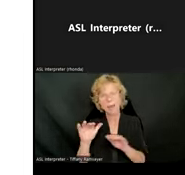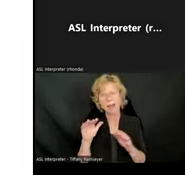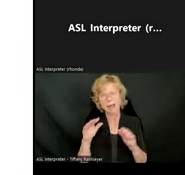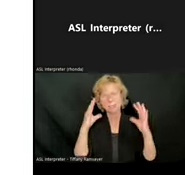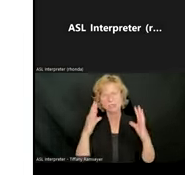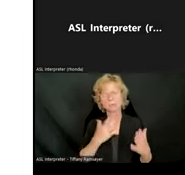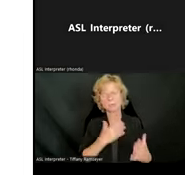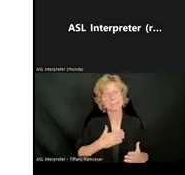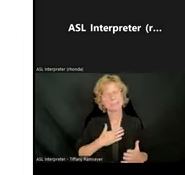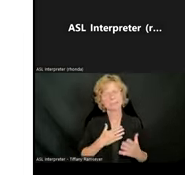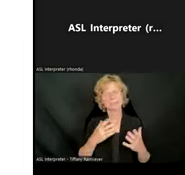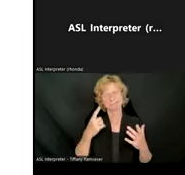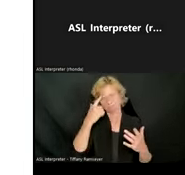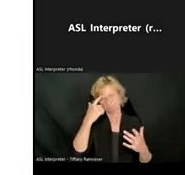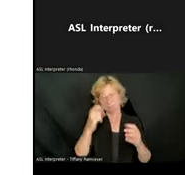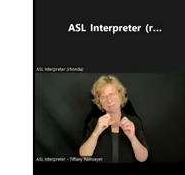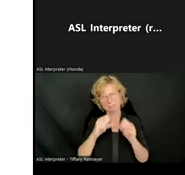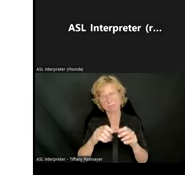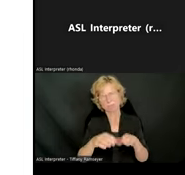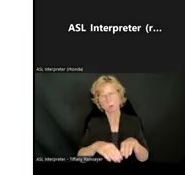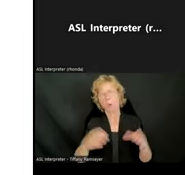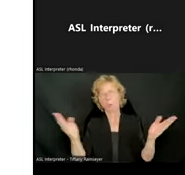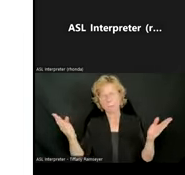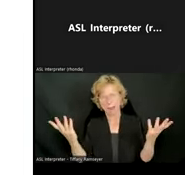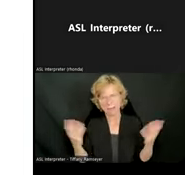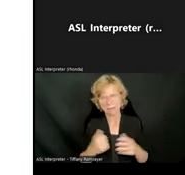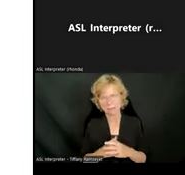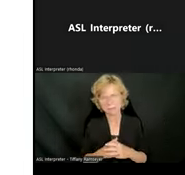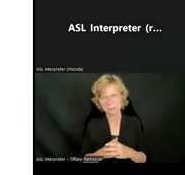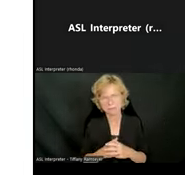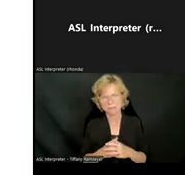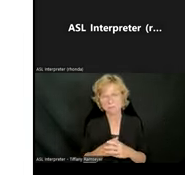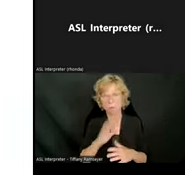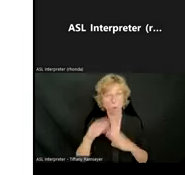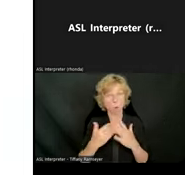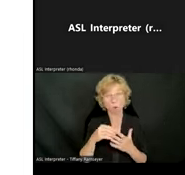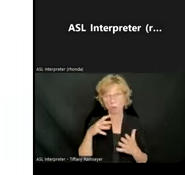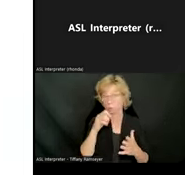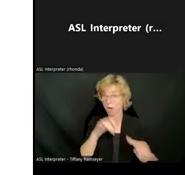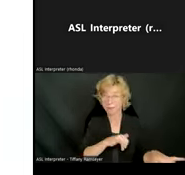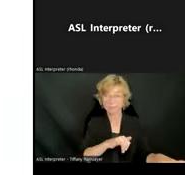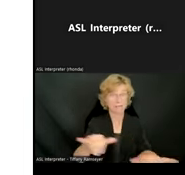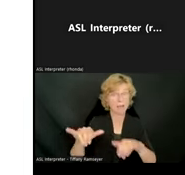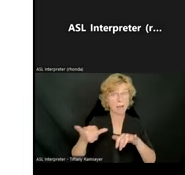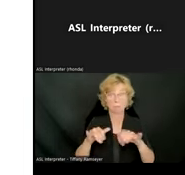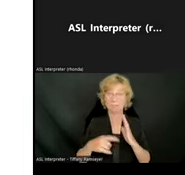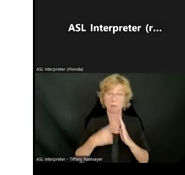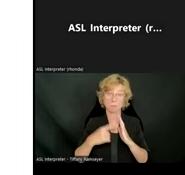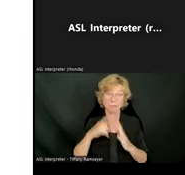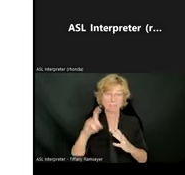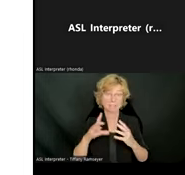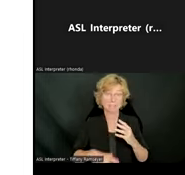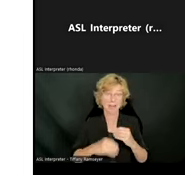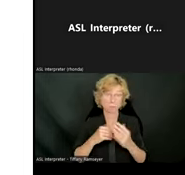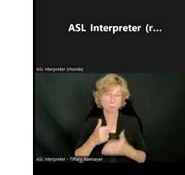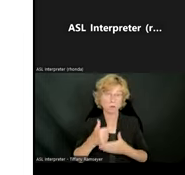remind them that all of their students are not the same, and some of us need extra help. And it can